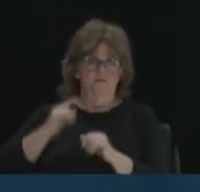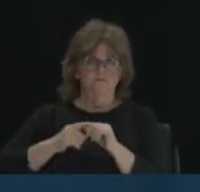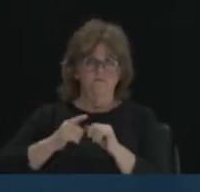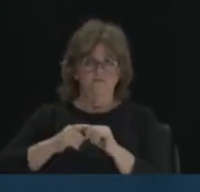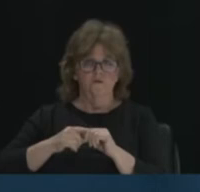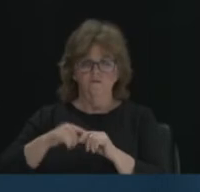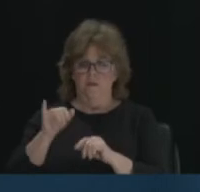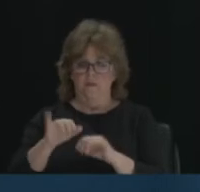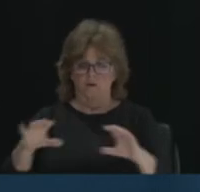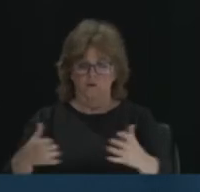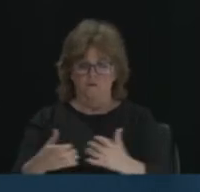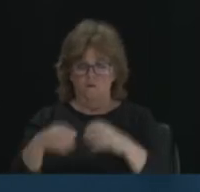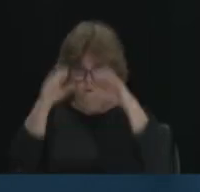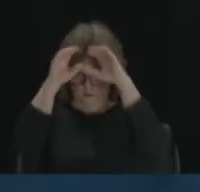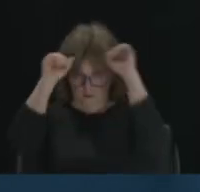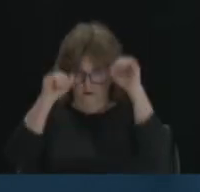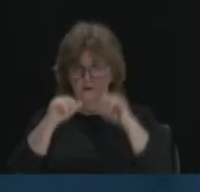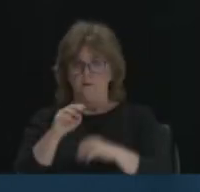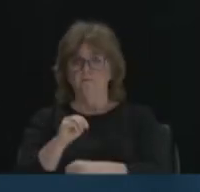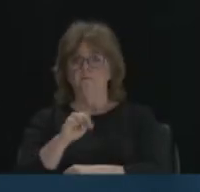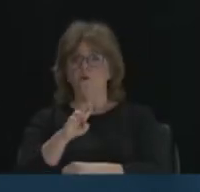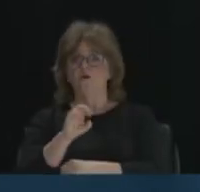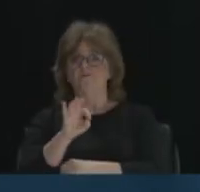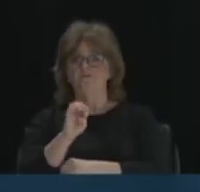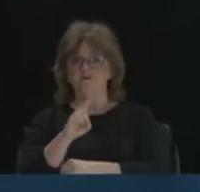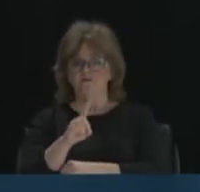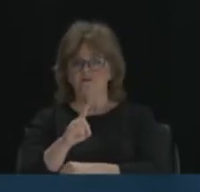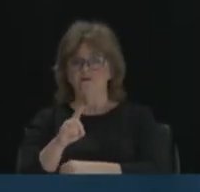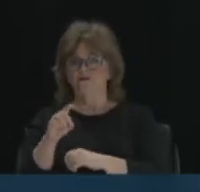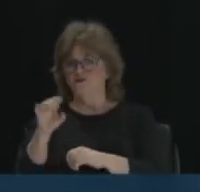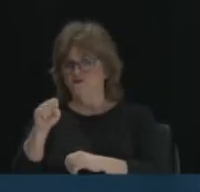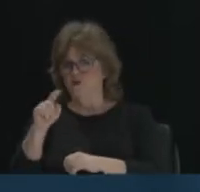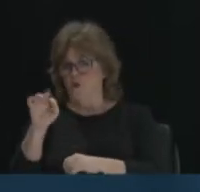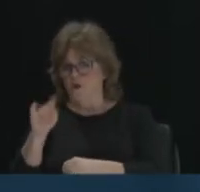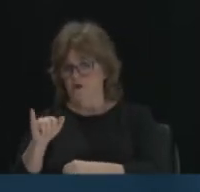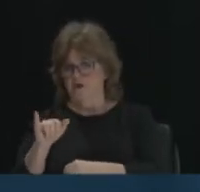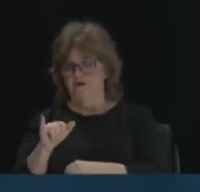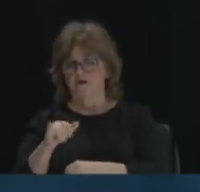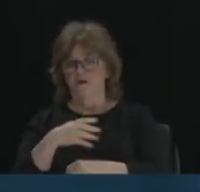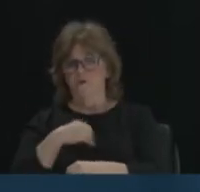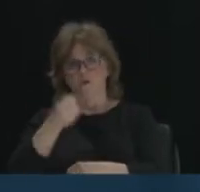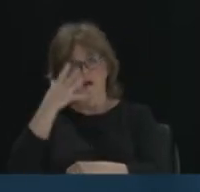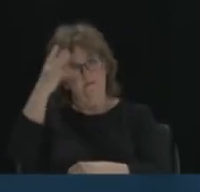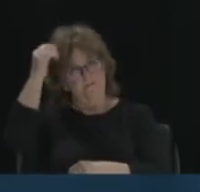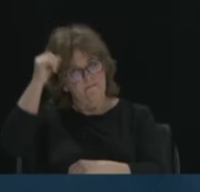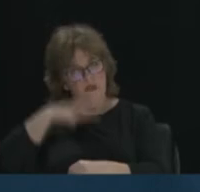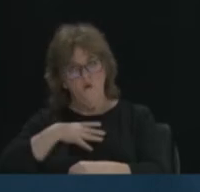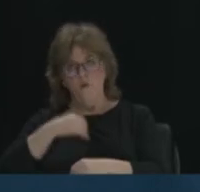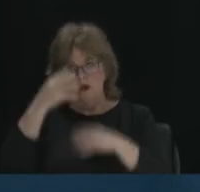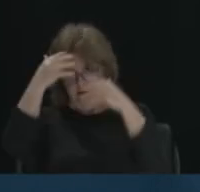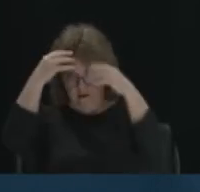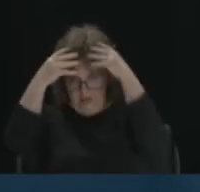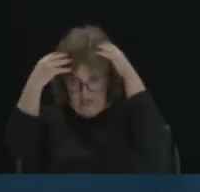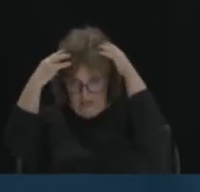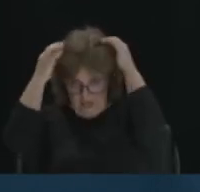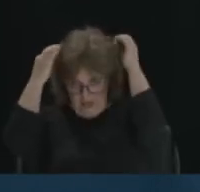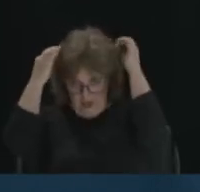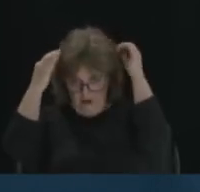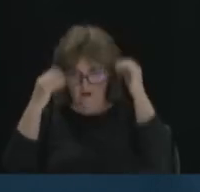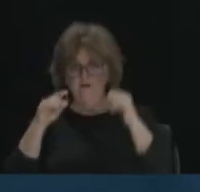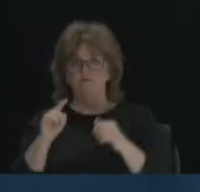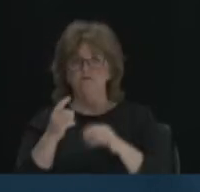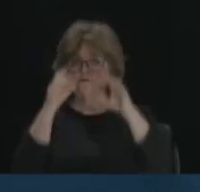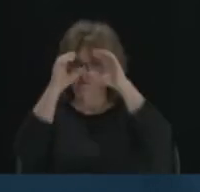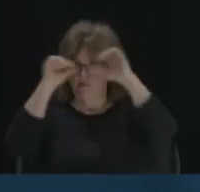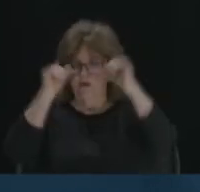Moorfield Story, white male, white hair. You know, and he he became our first president and led the organization.